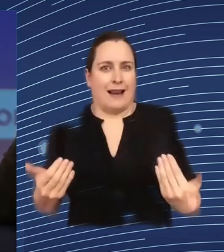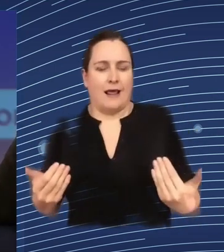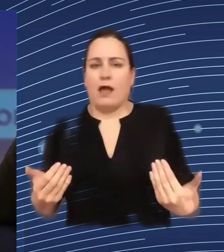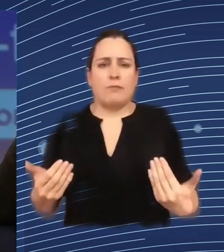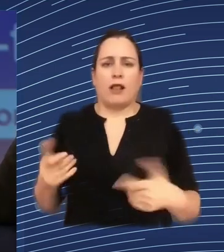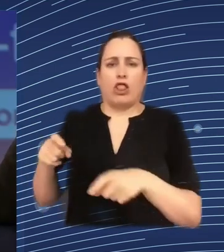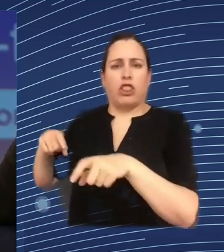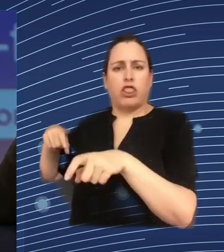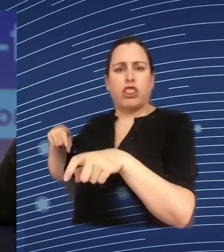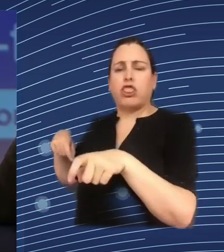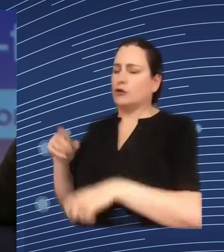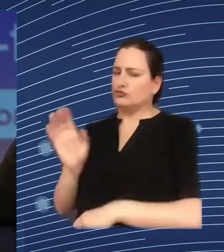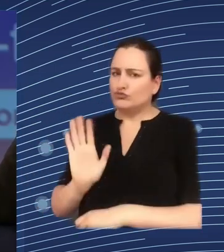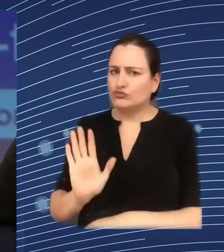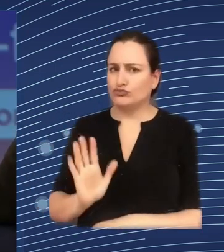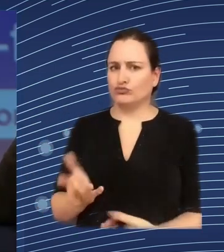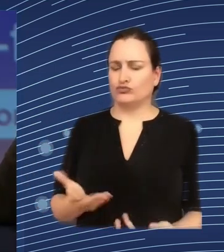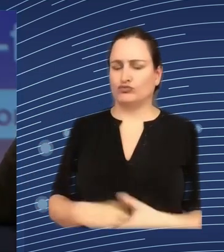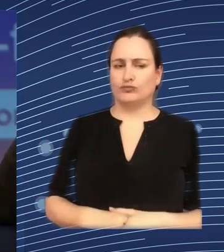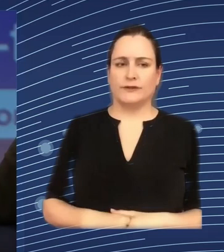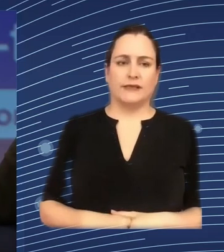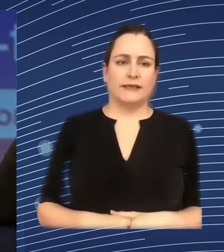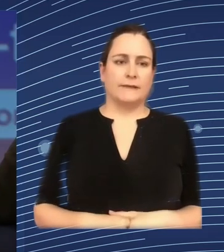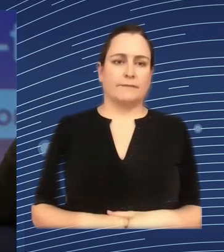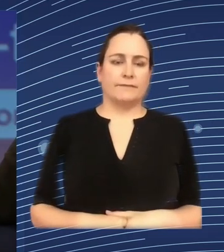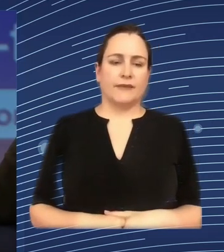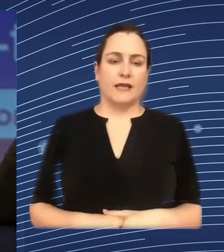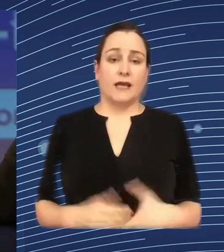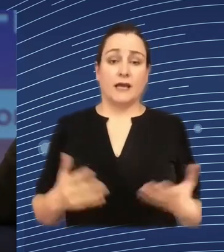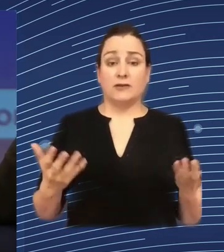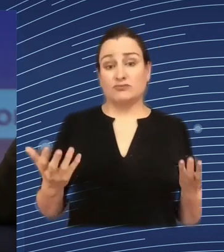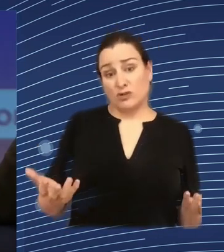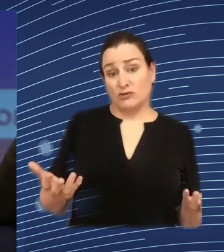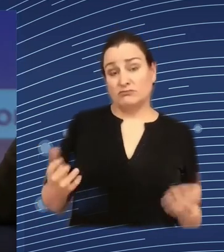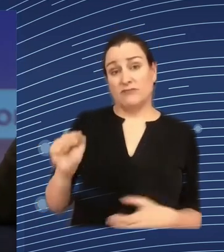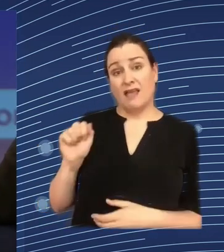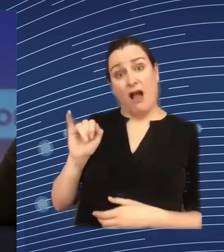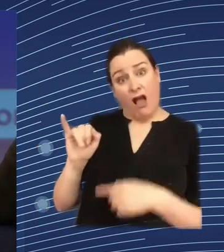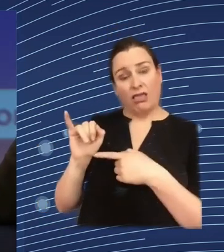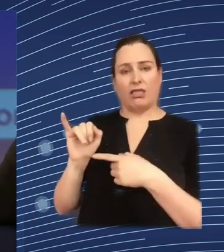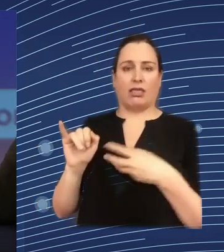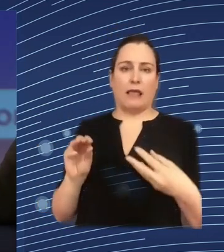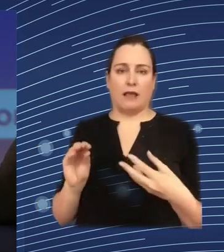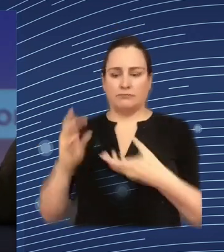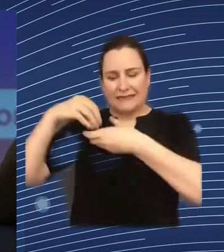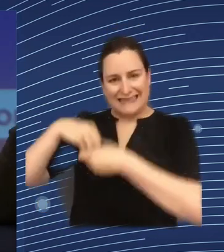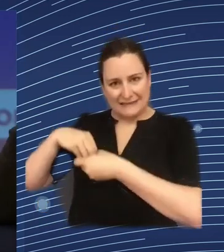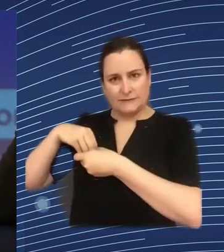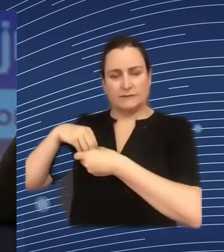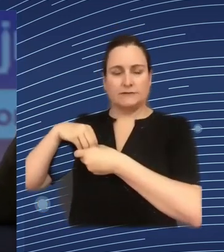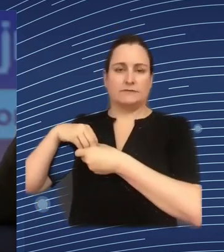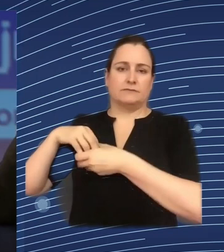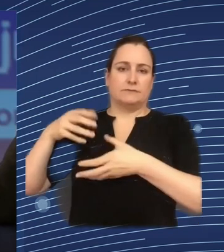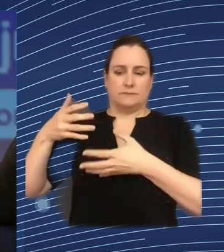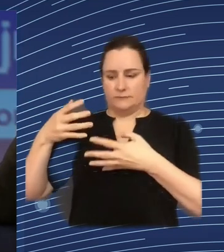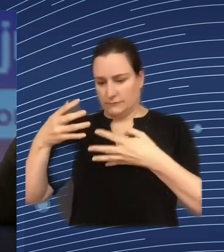are certainly are challenges with bias around AI so for us it's not just that when you build something you test to